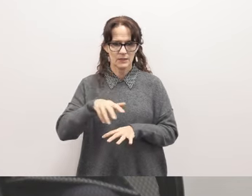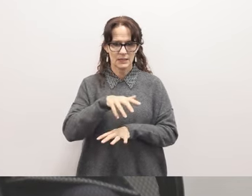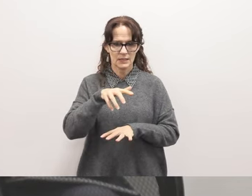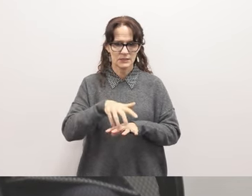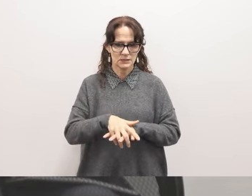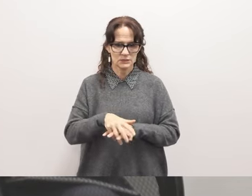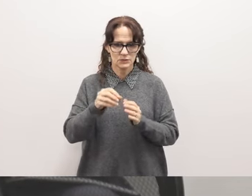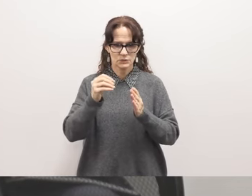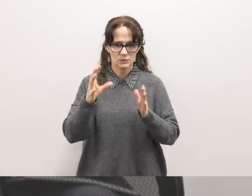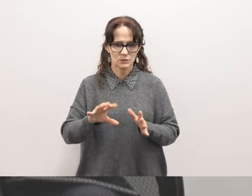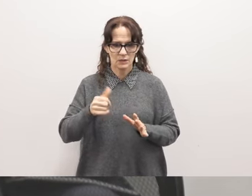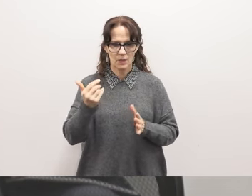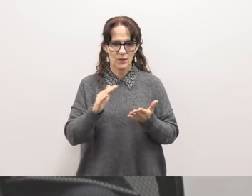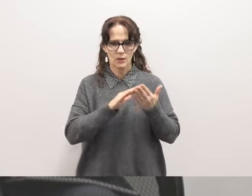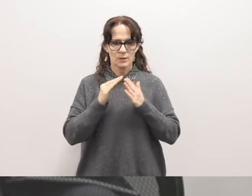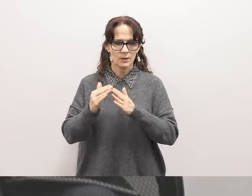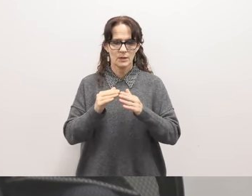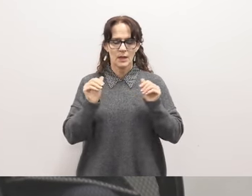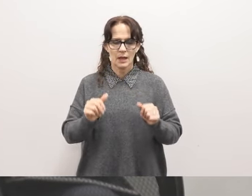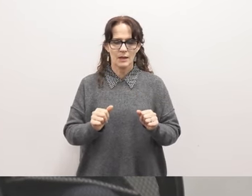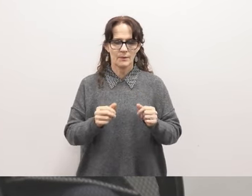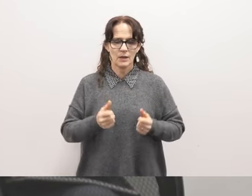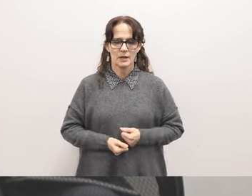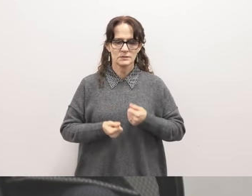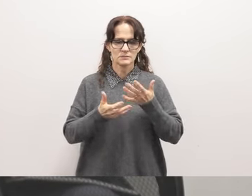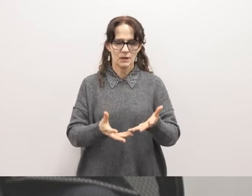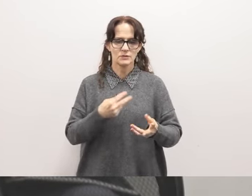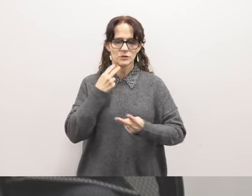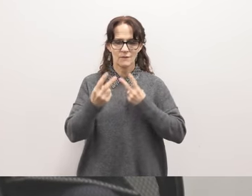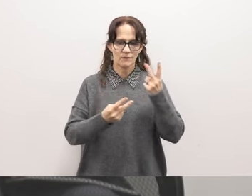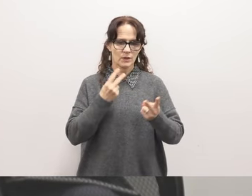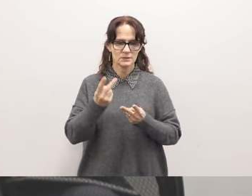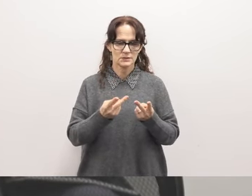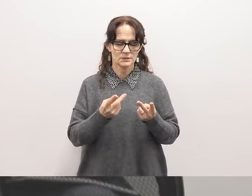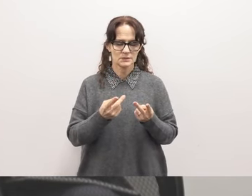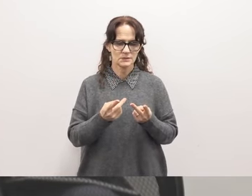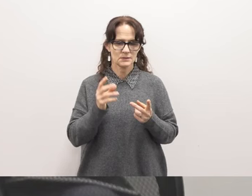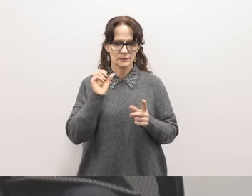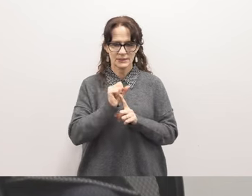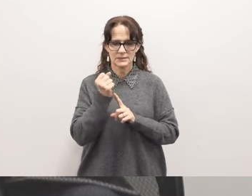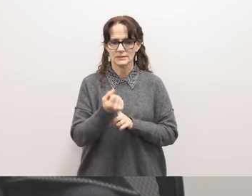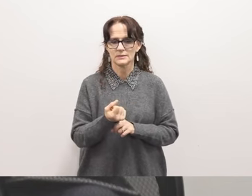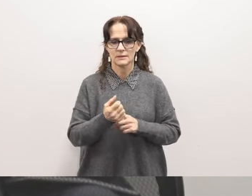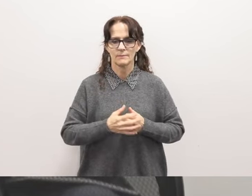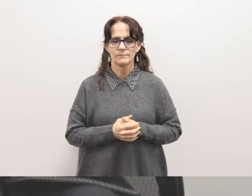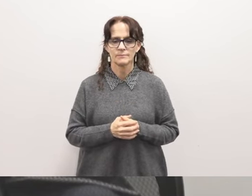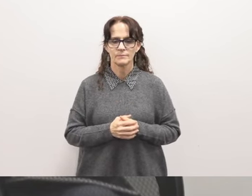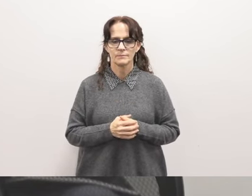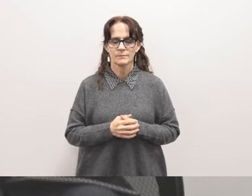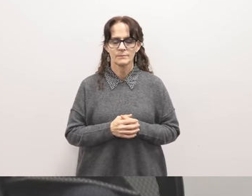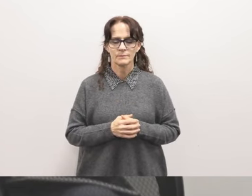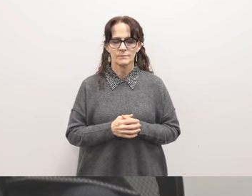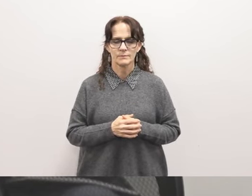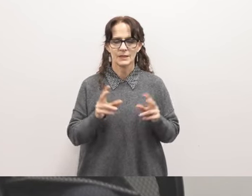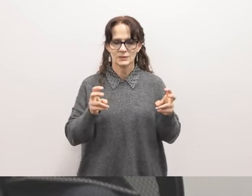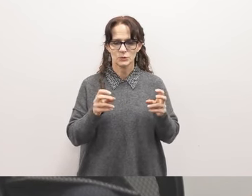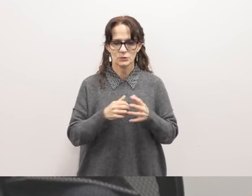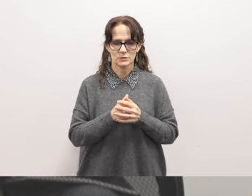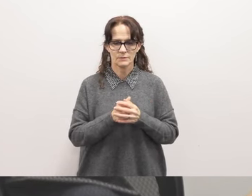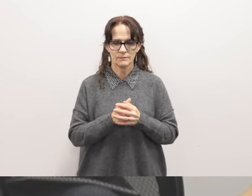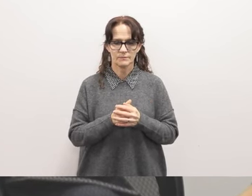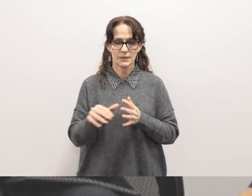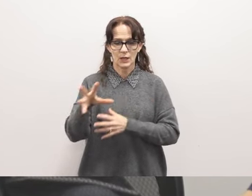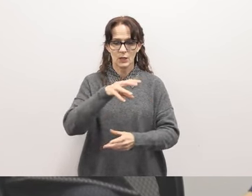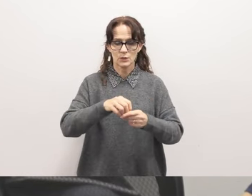and other communities are able to express their voices on these matters, which also includes that the education